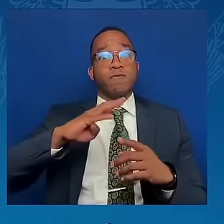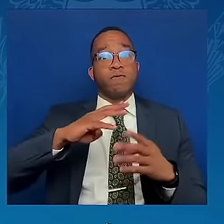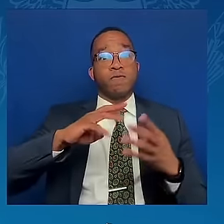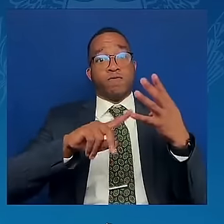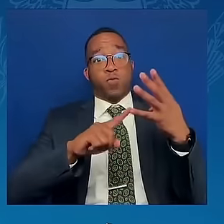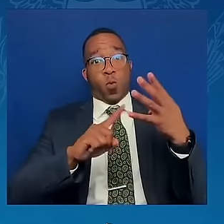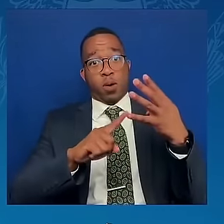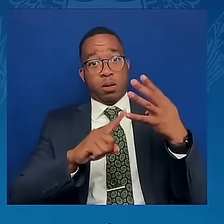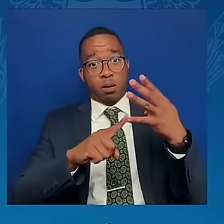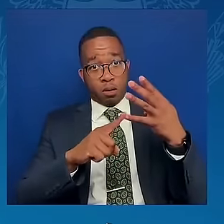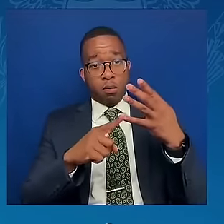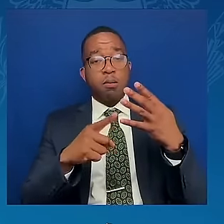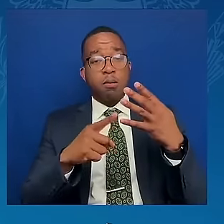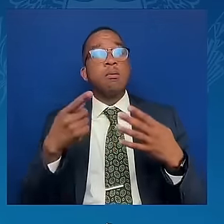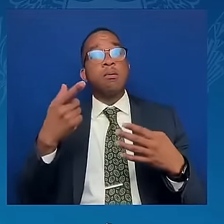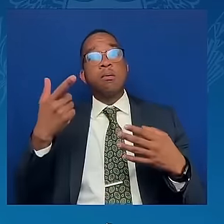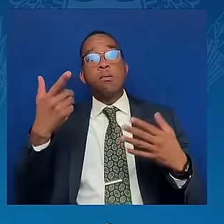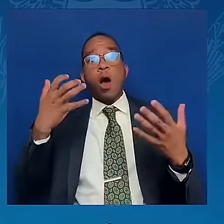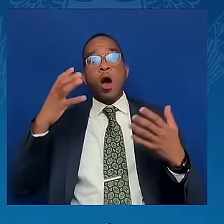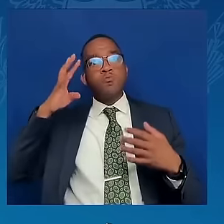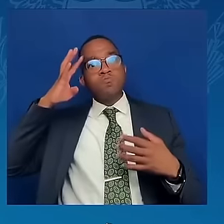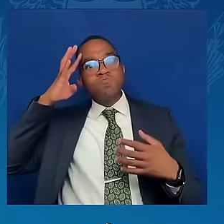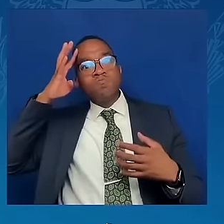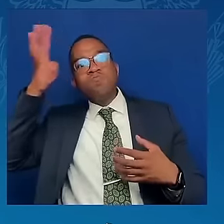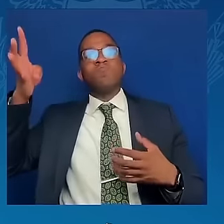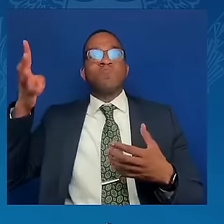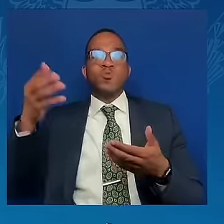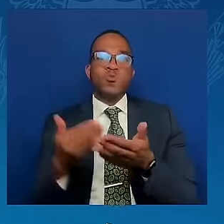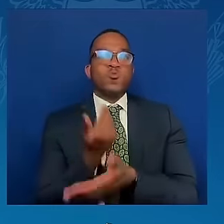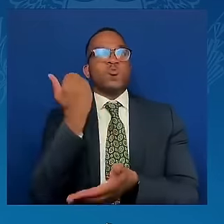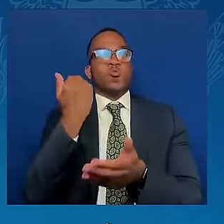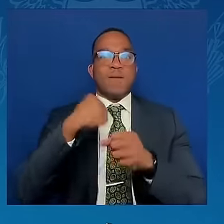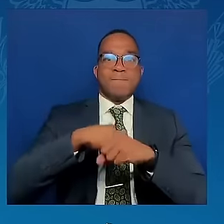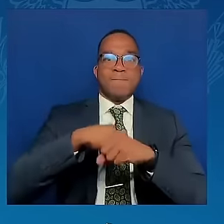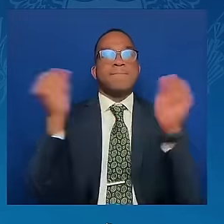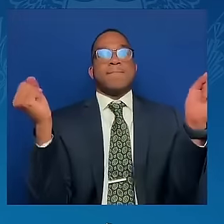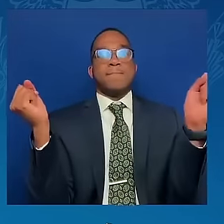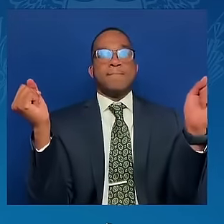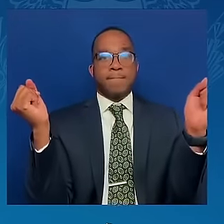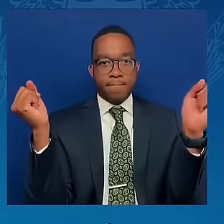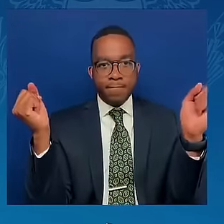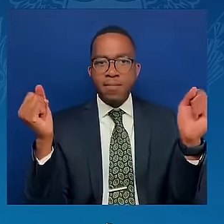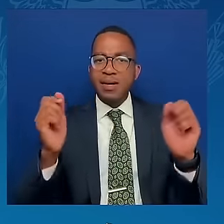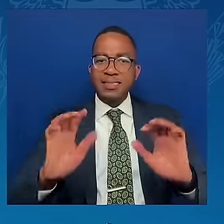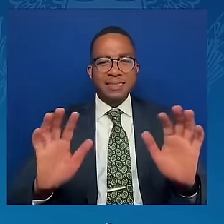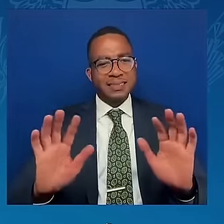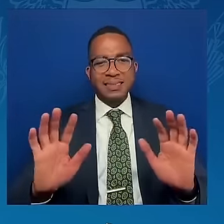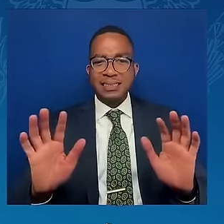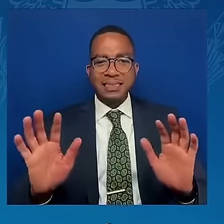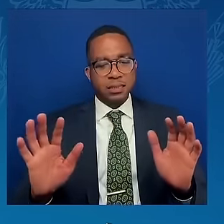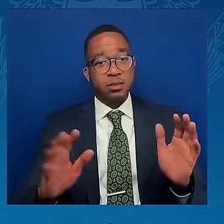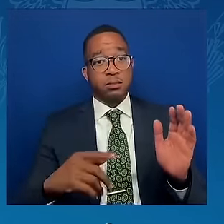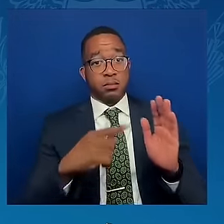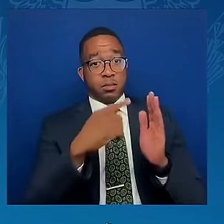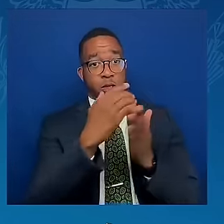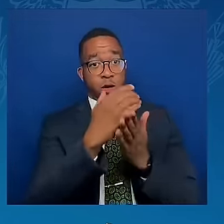already defines the foundations of peace and normal coexistence of peoples. We just have to